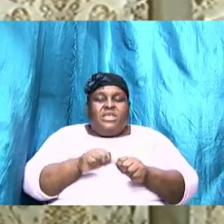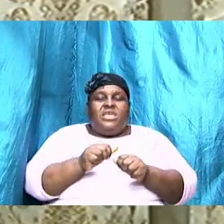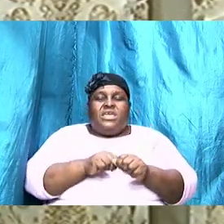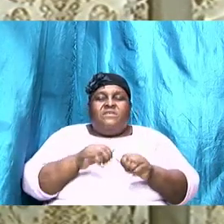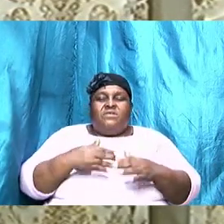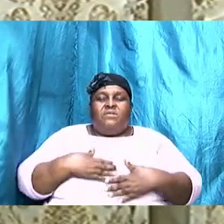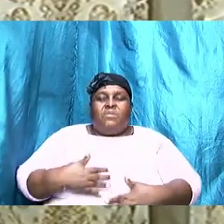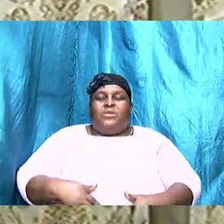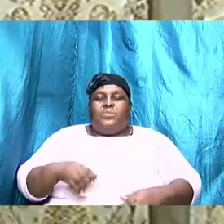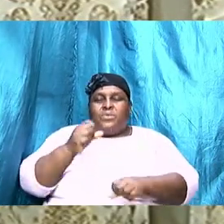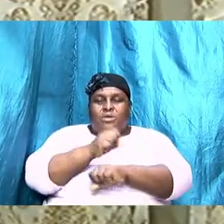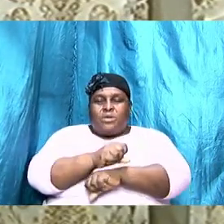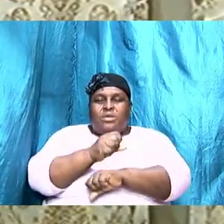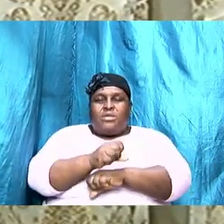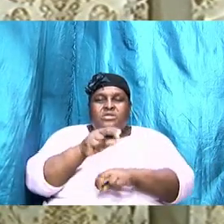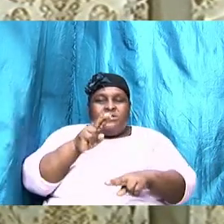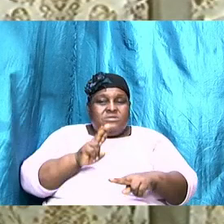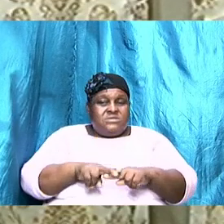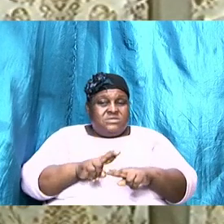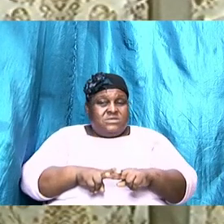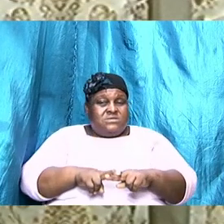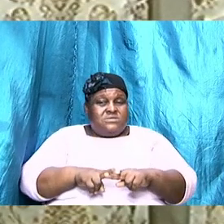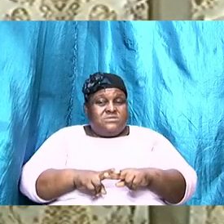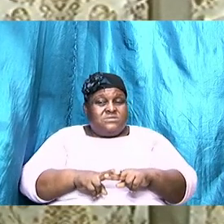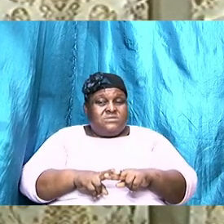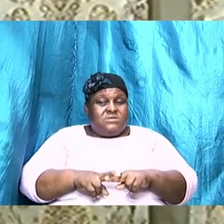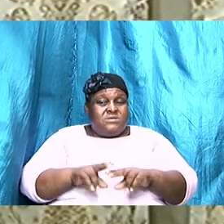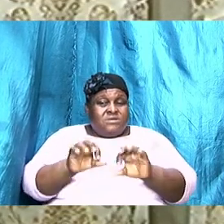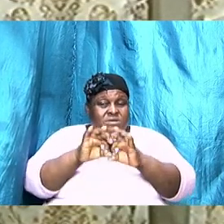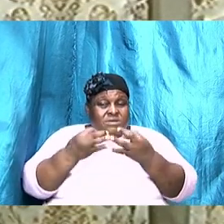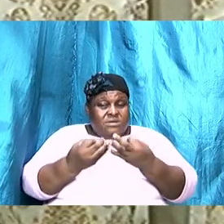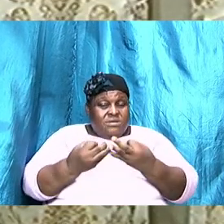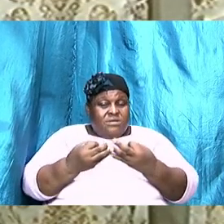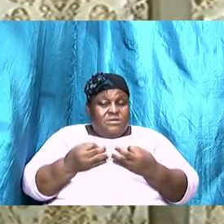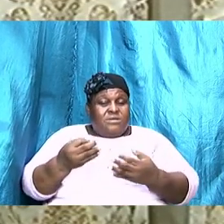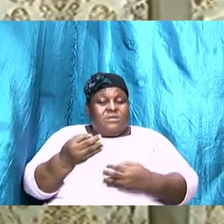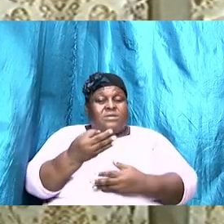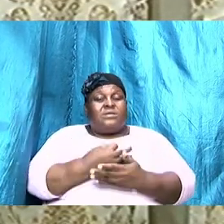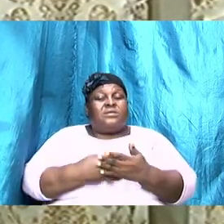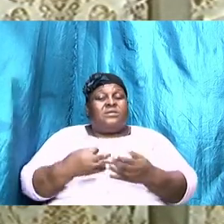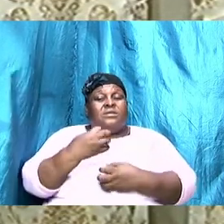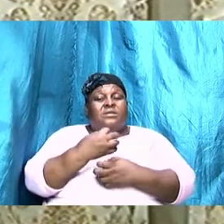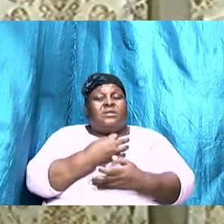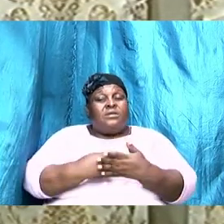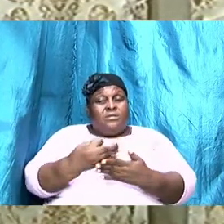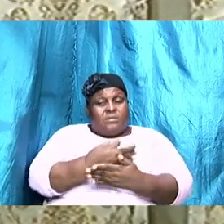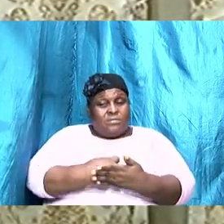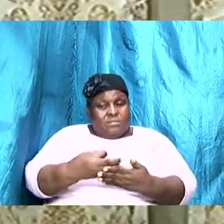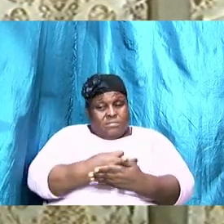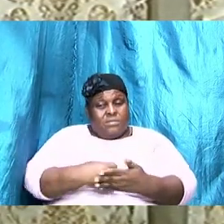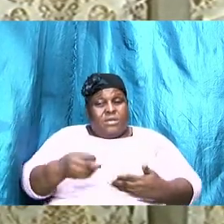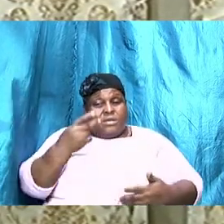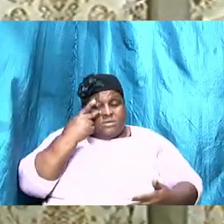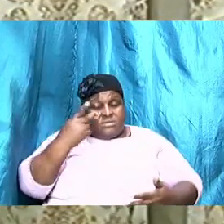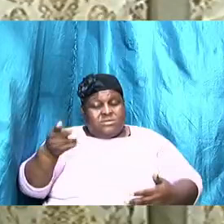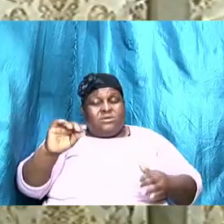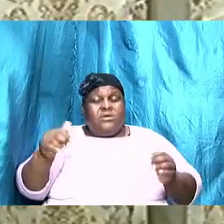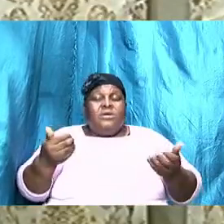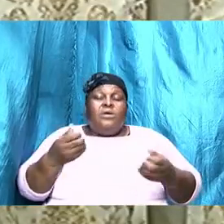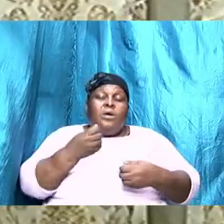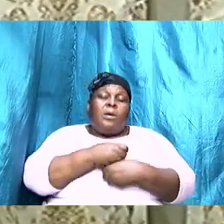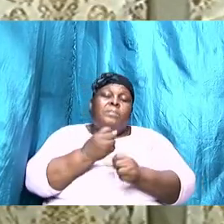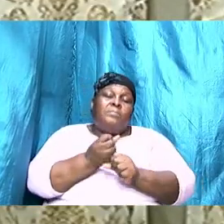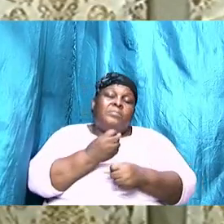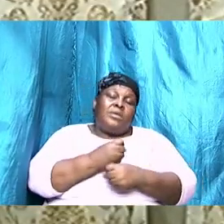and let us look at our family setting let us look at our finances and let us see how we can make this